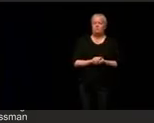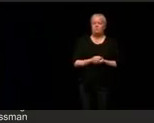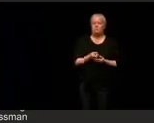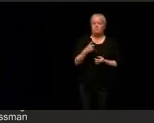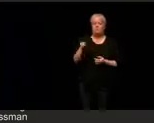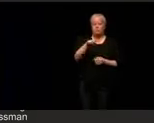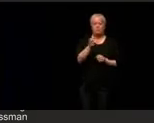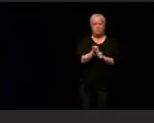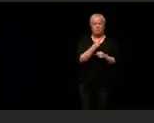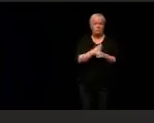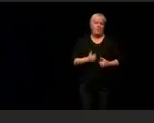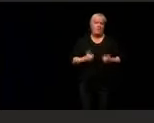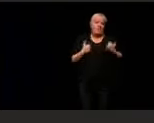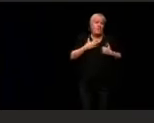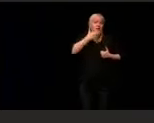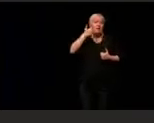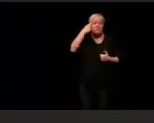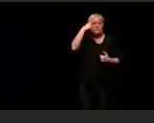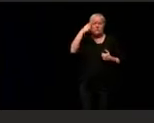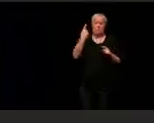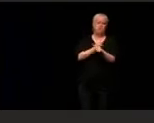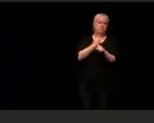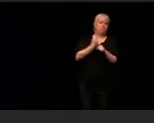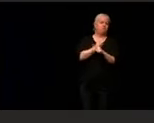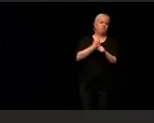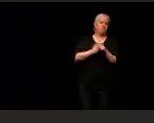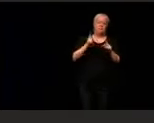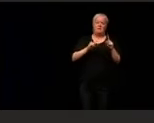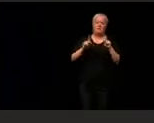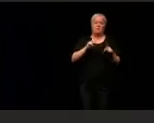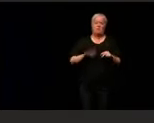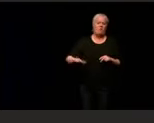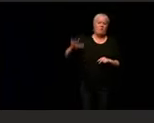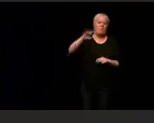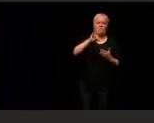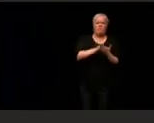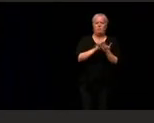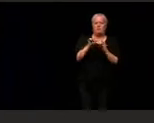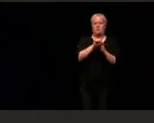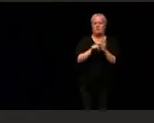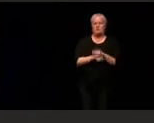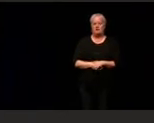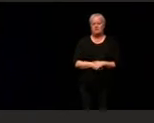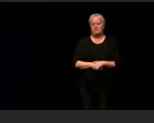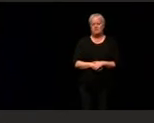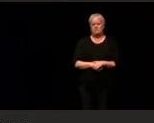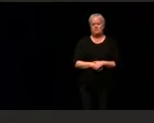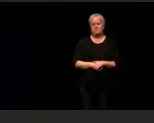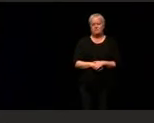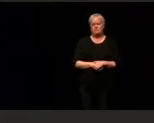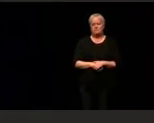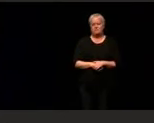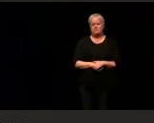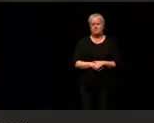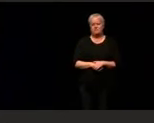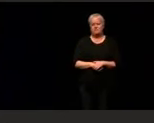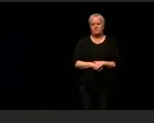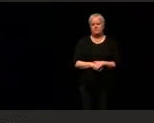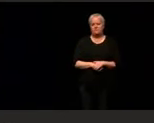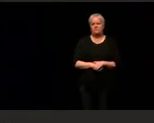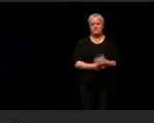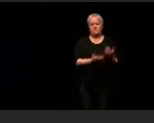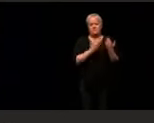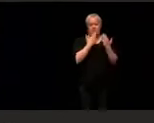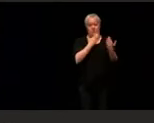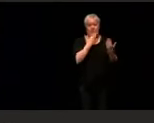for everyday New Yorkers all across the great Empire State. Certainly thankful for the leadership of our governor.